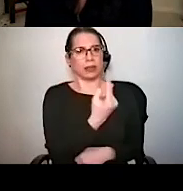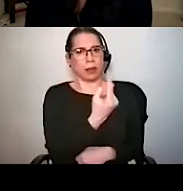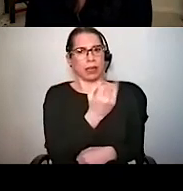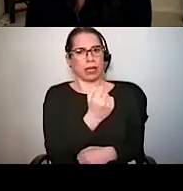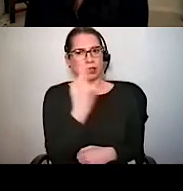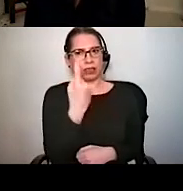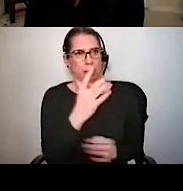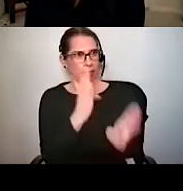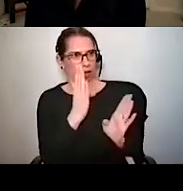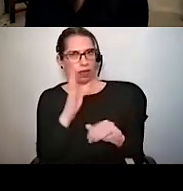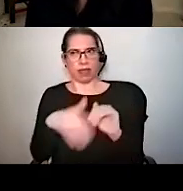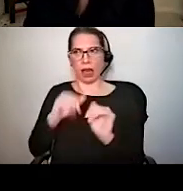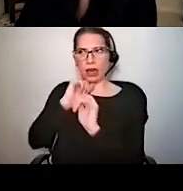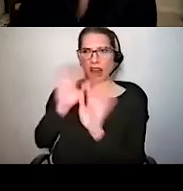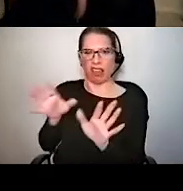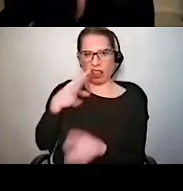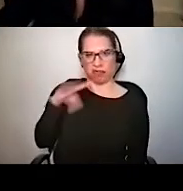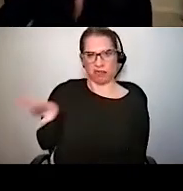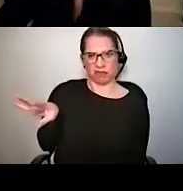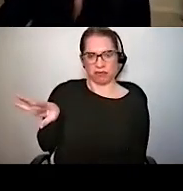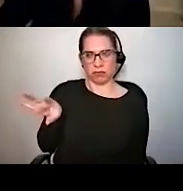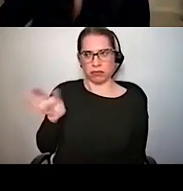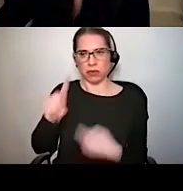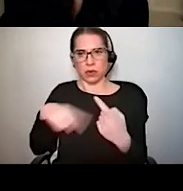nothing become something and vice versa?